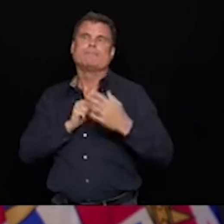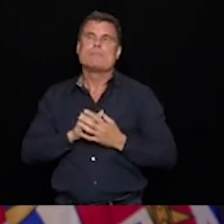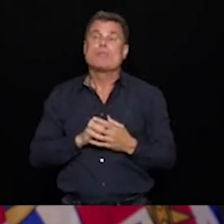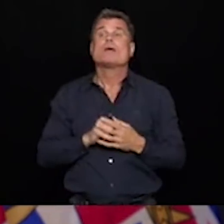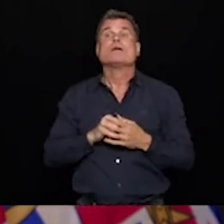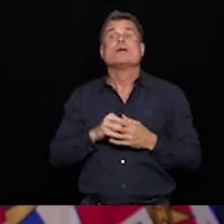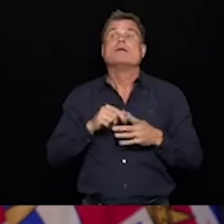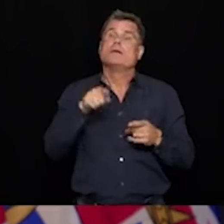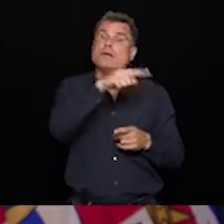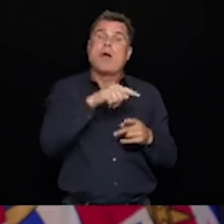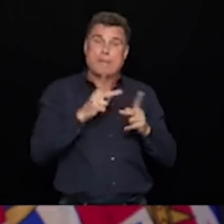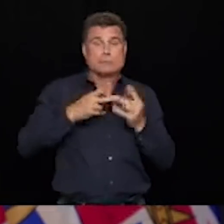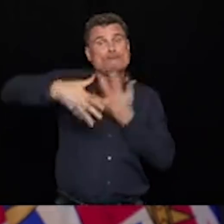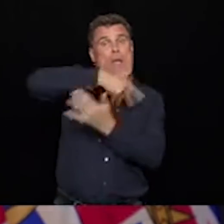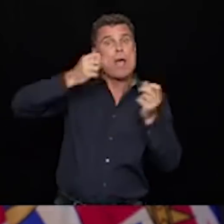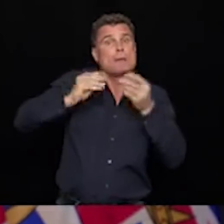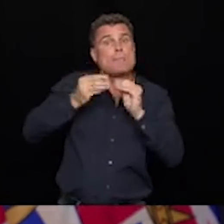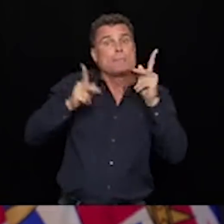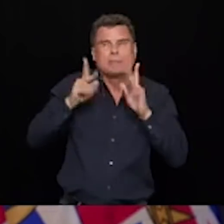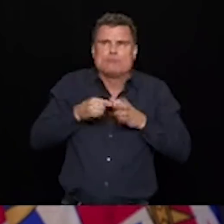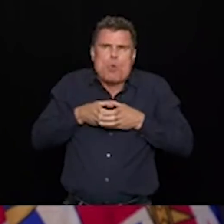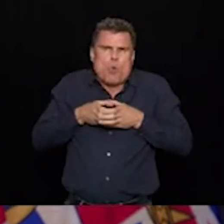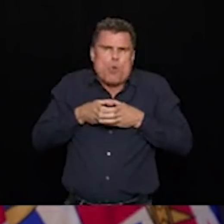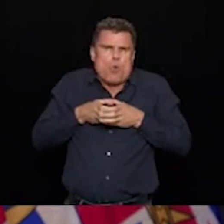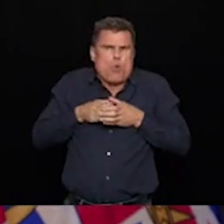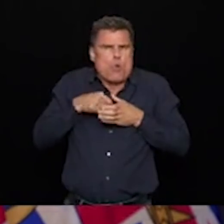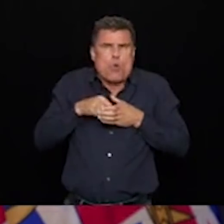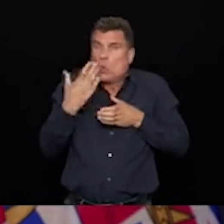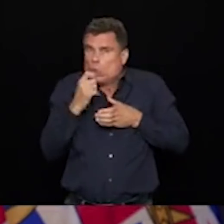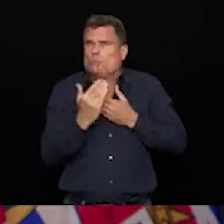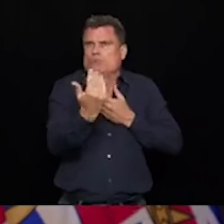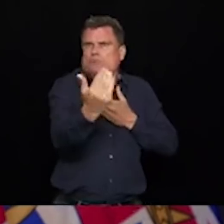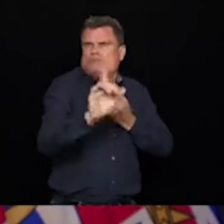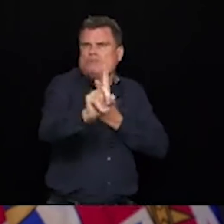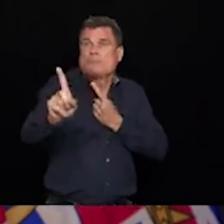people if you are in situations where you have had contact with a numbers of others.